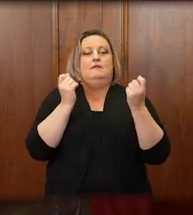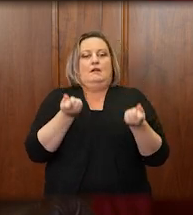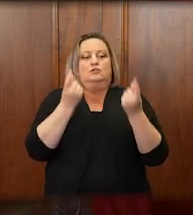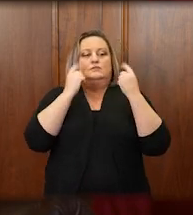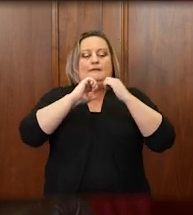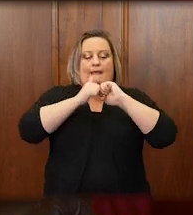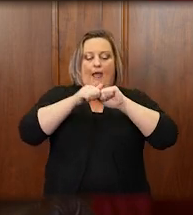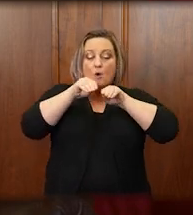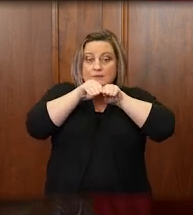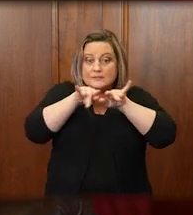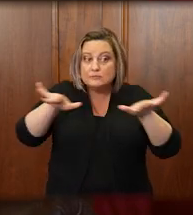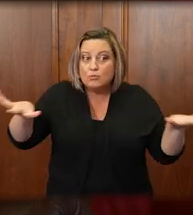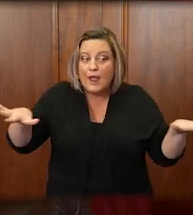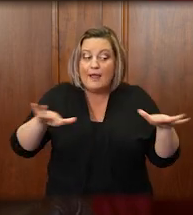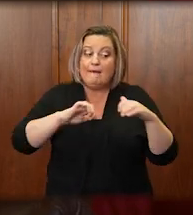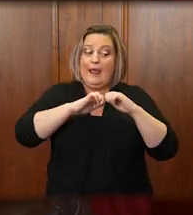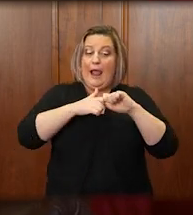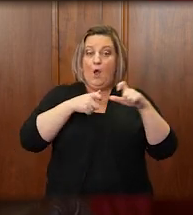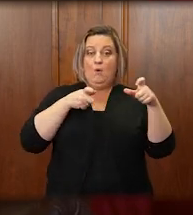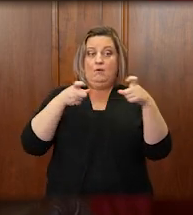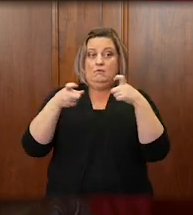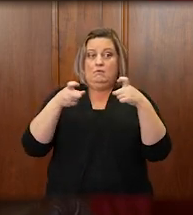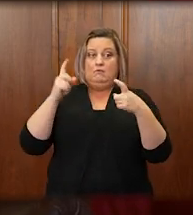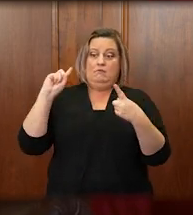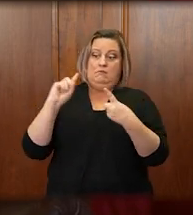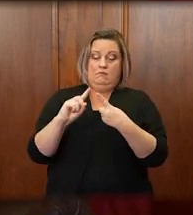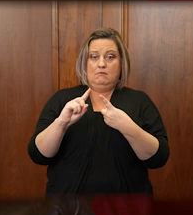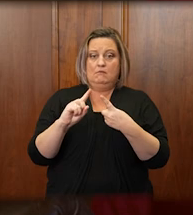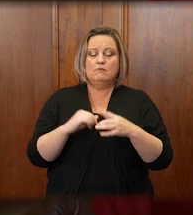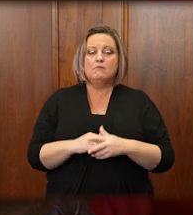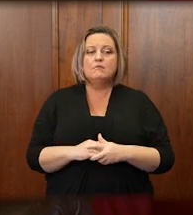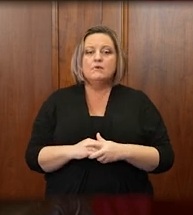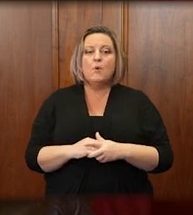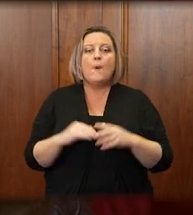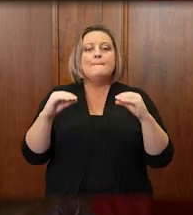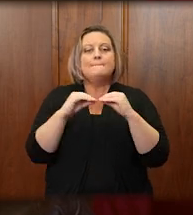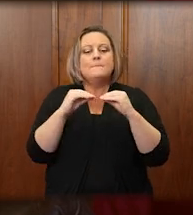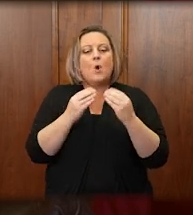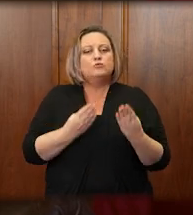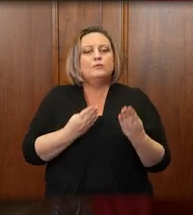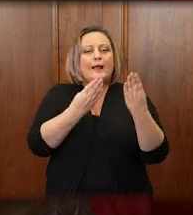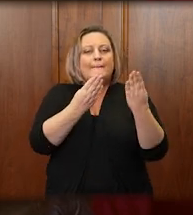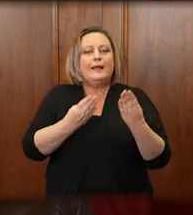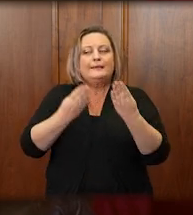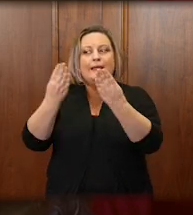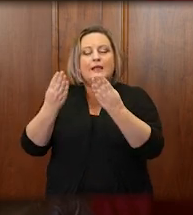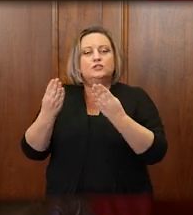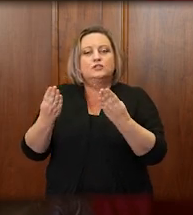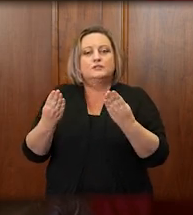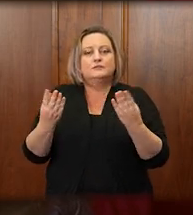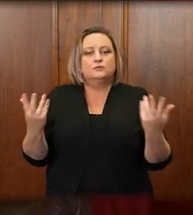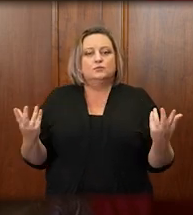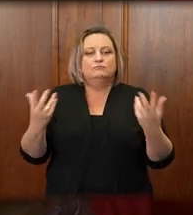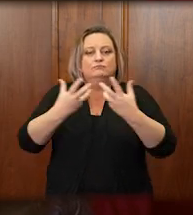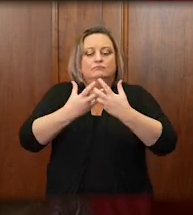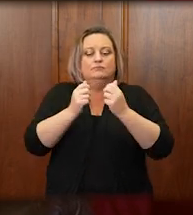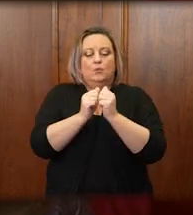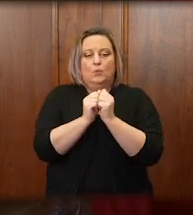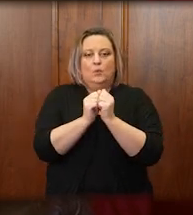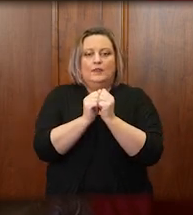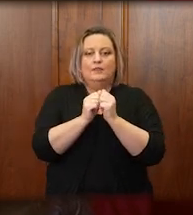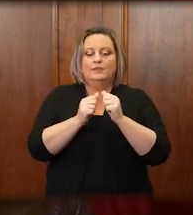and also how it could be contained. Additional recommendations were issued in conjunction with the district and circuit courts.